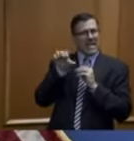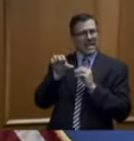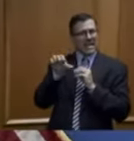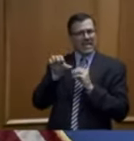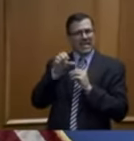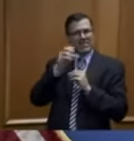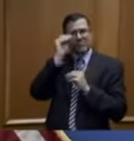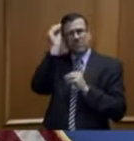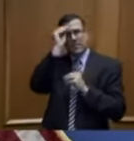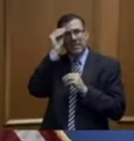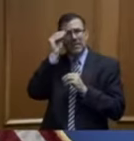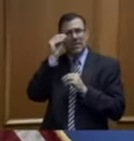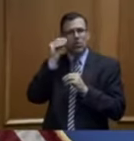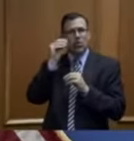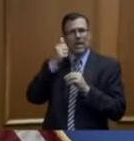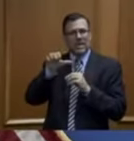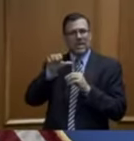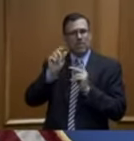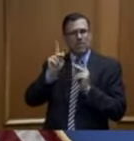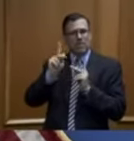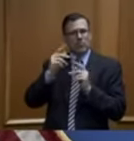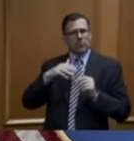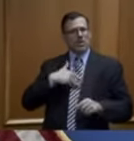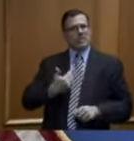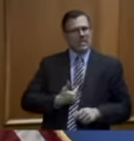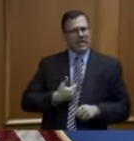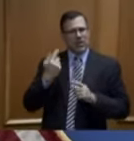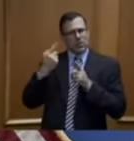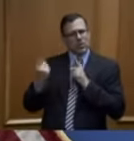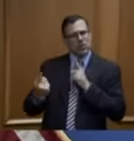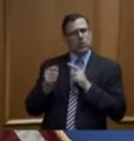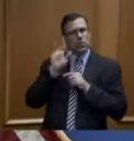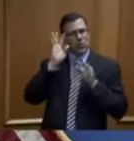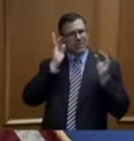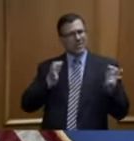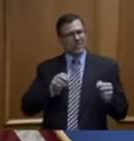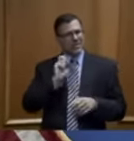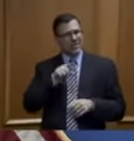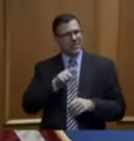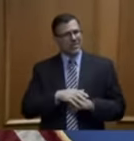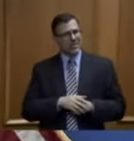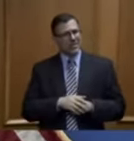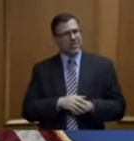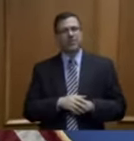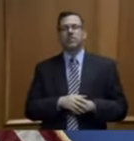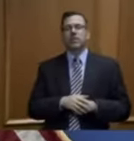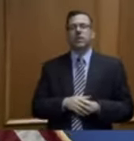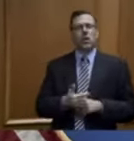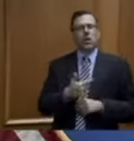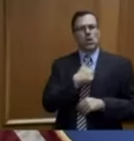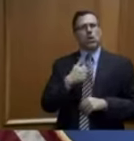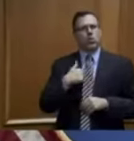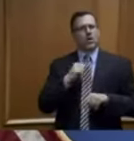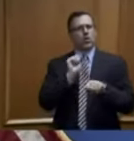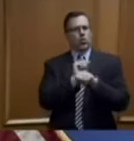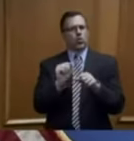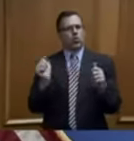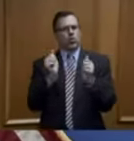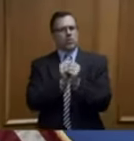any opposition to this decision? Well, we've worked with law enforcement along the way and have done so